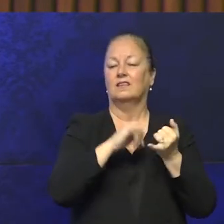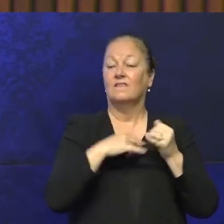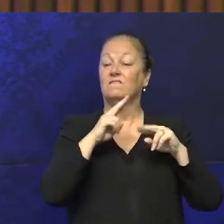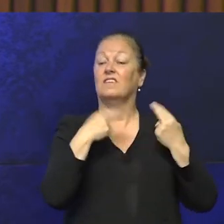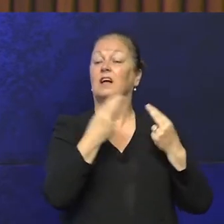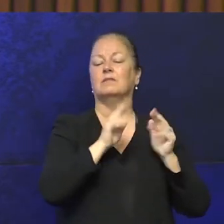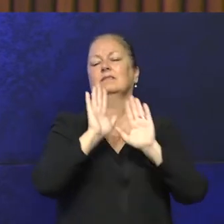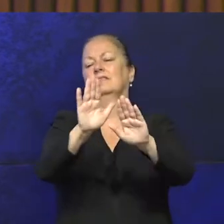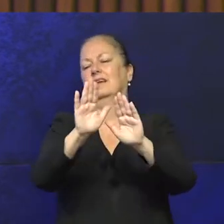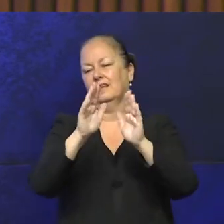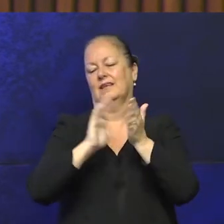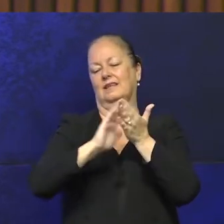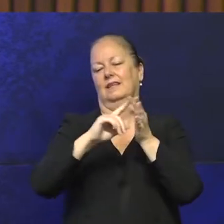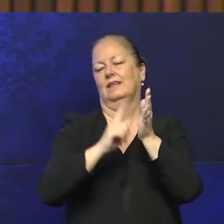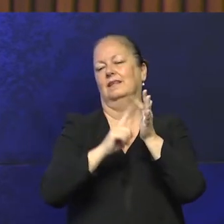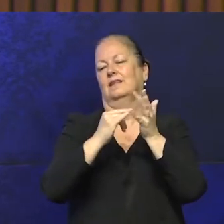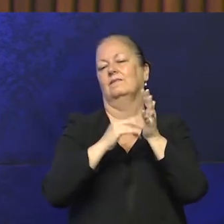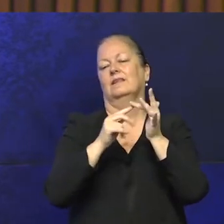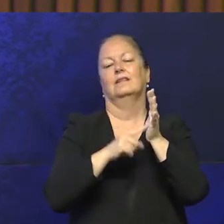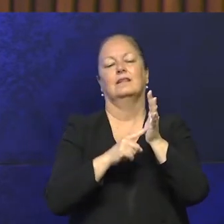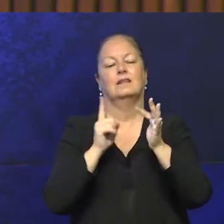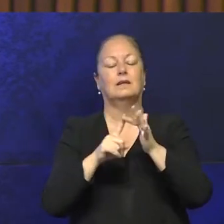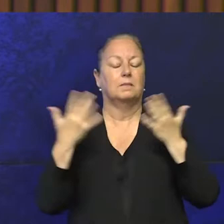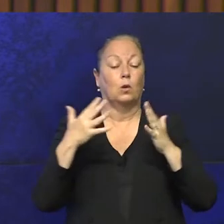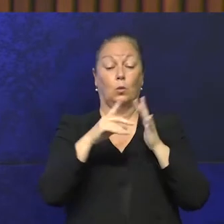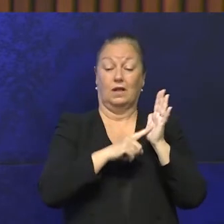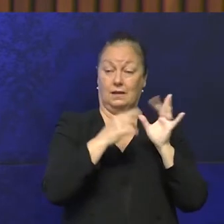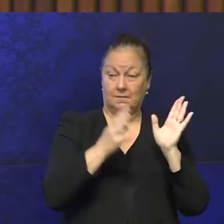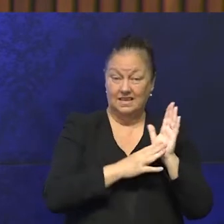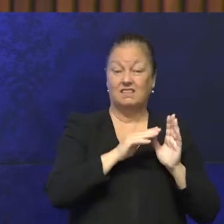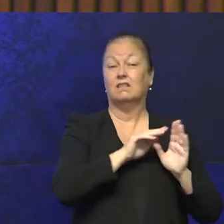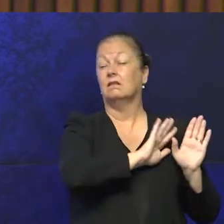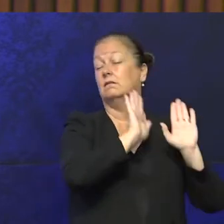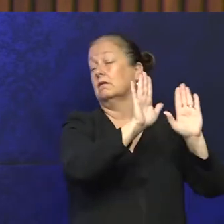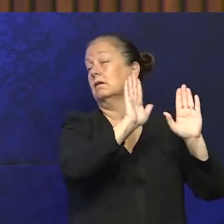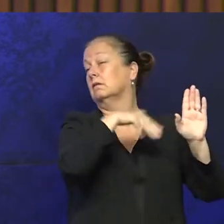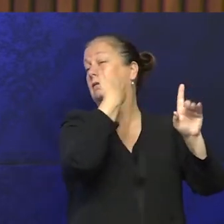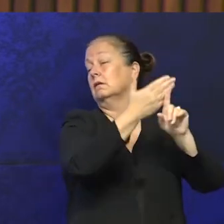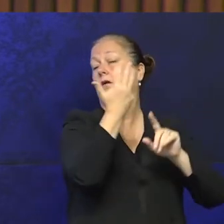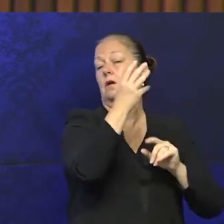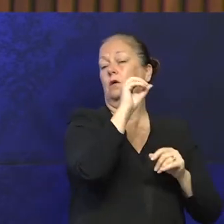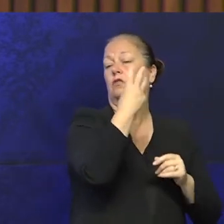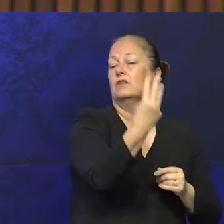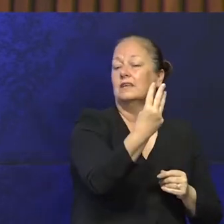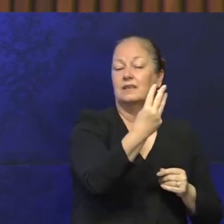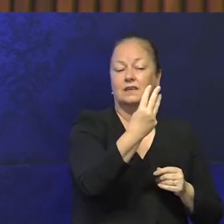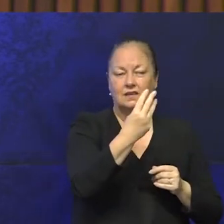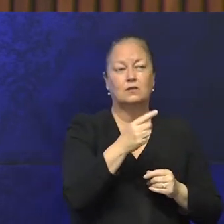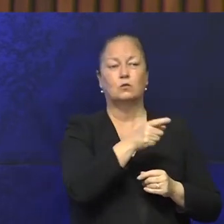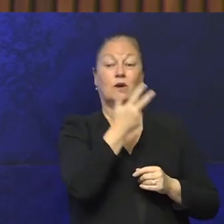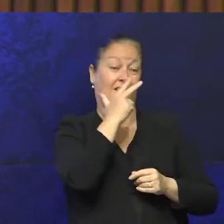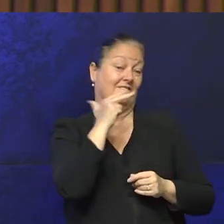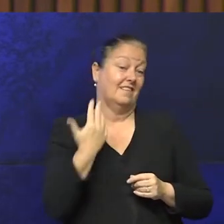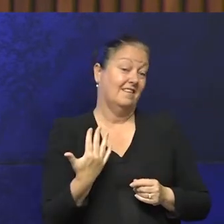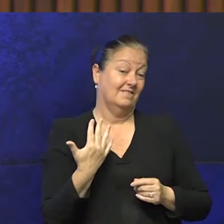in Hurlisville, but as I was saying, William Barrack was there until 1903, beautiful age, 85,